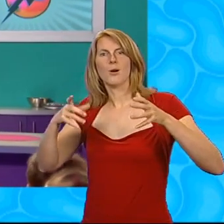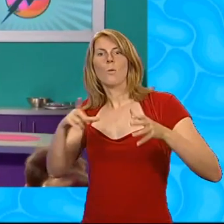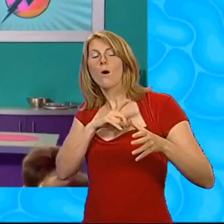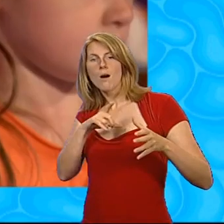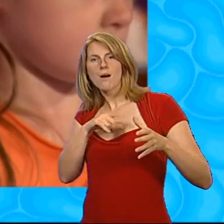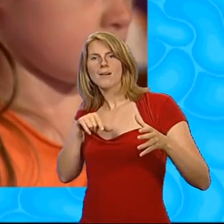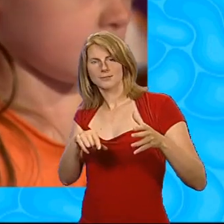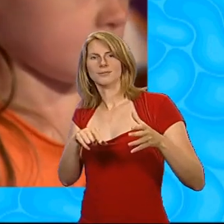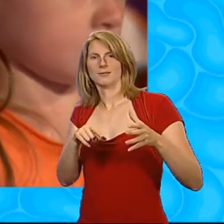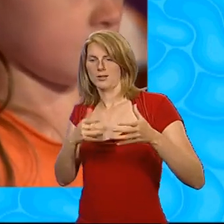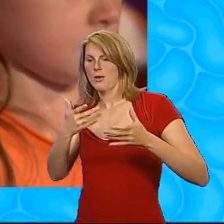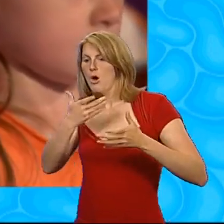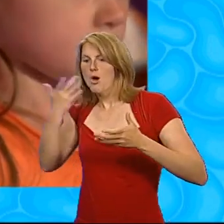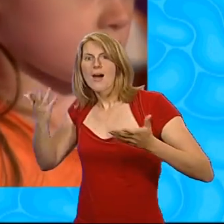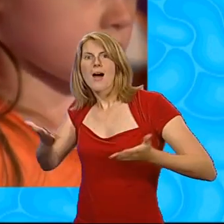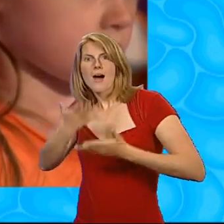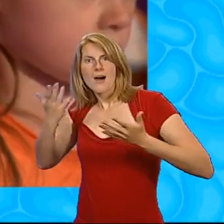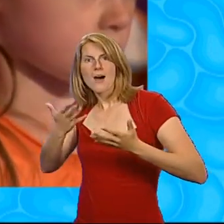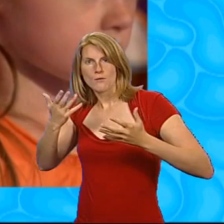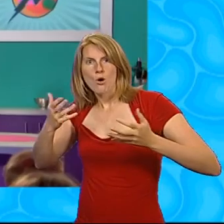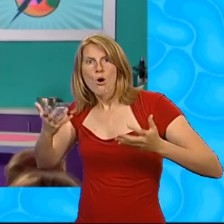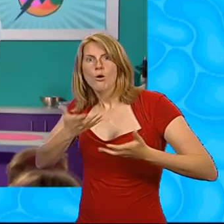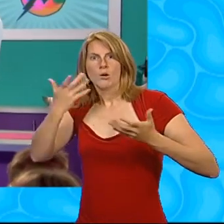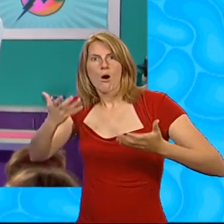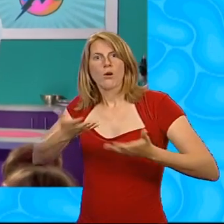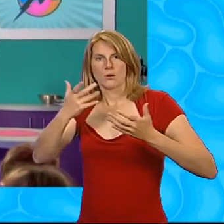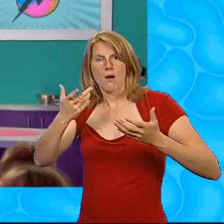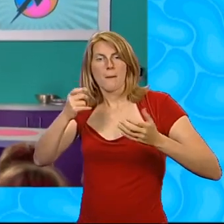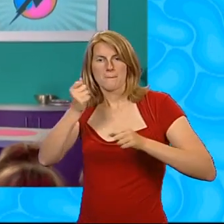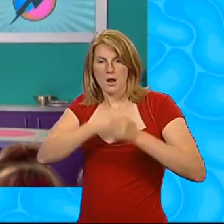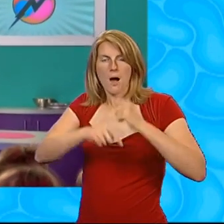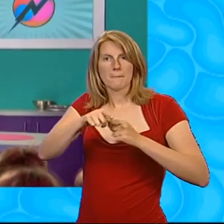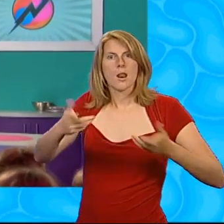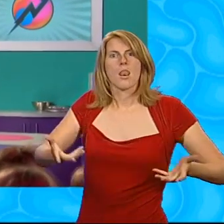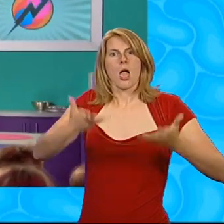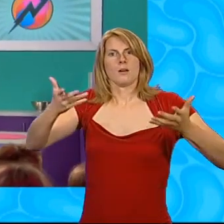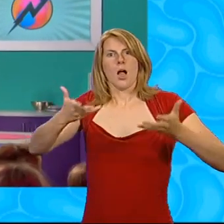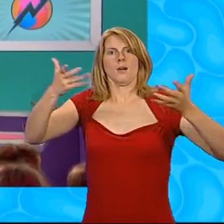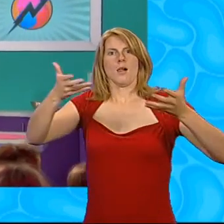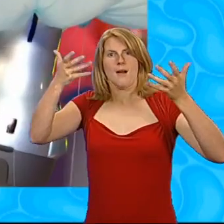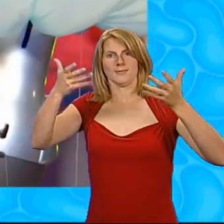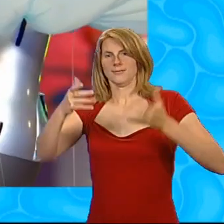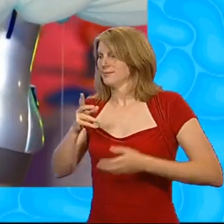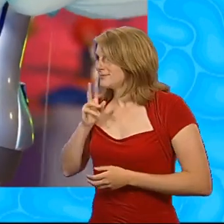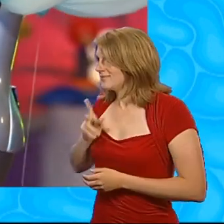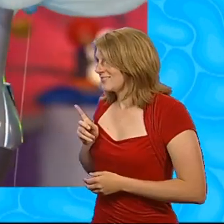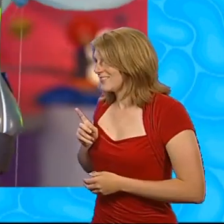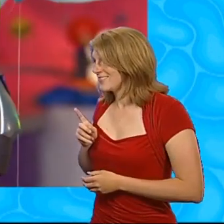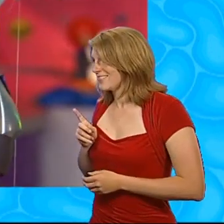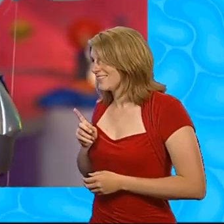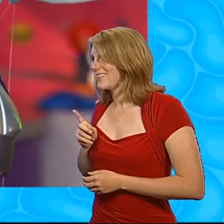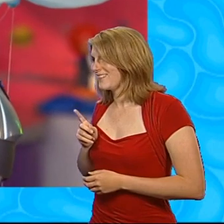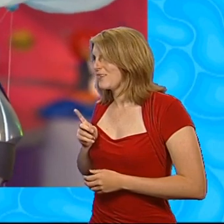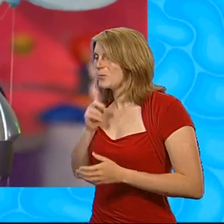lighter and soon the air inside the balloon is lighter than all the air around it so when I let it go it